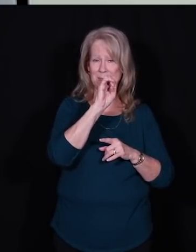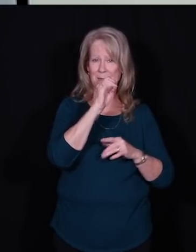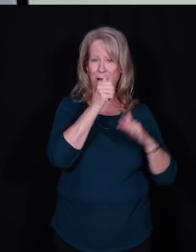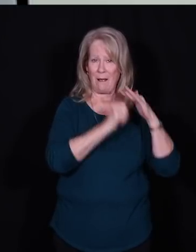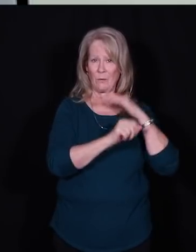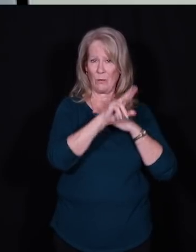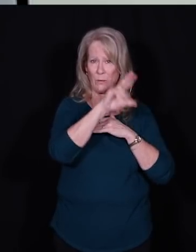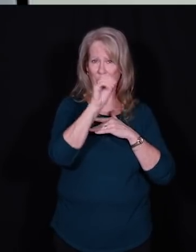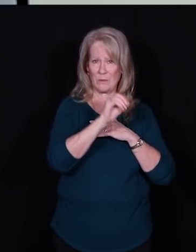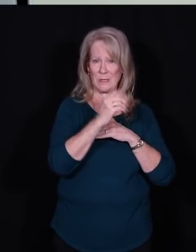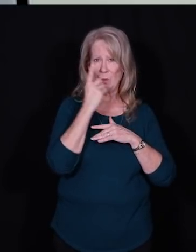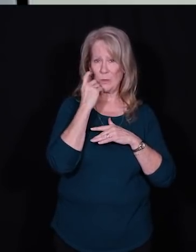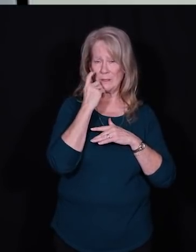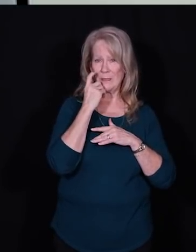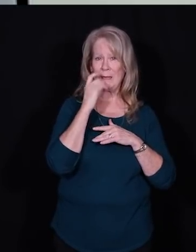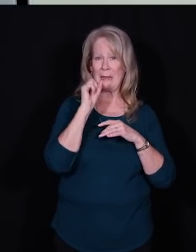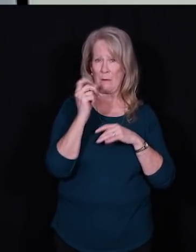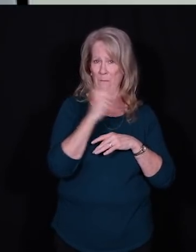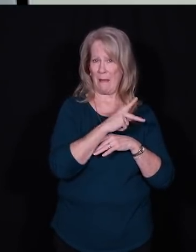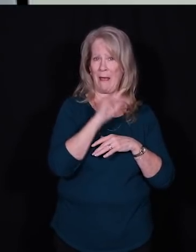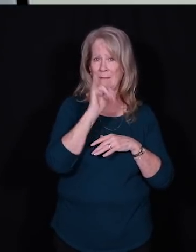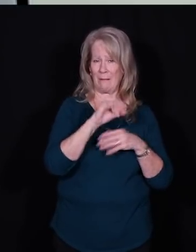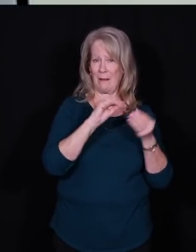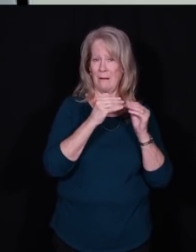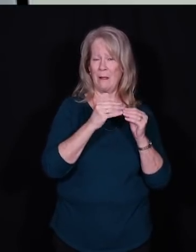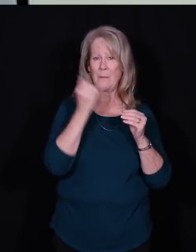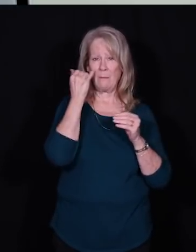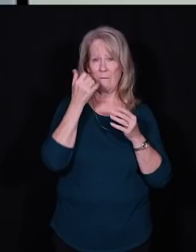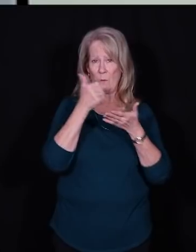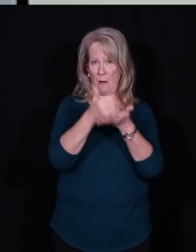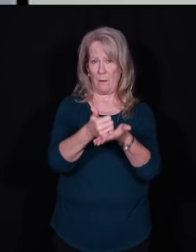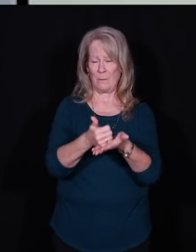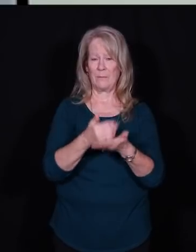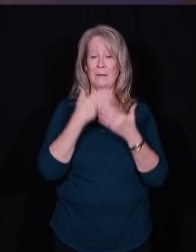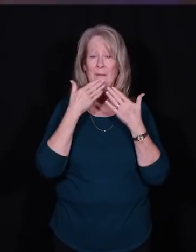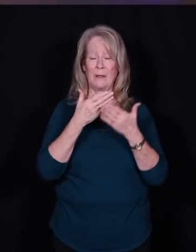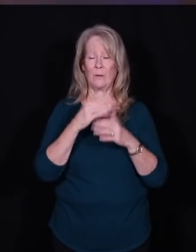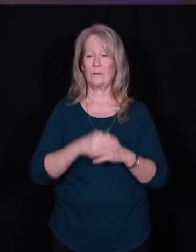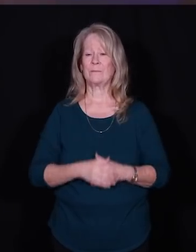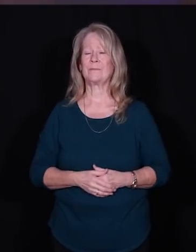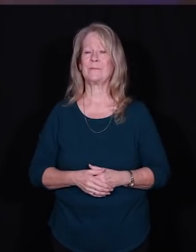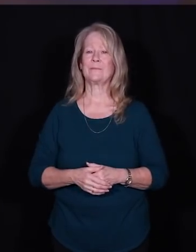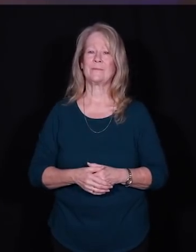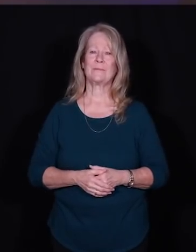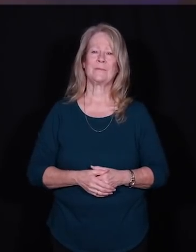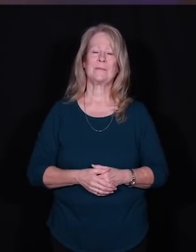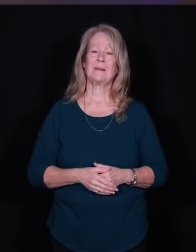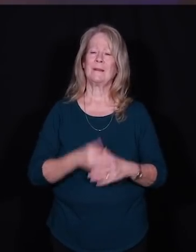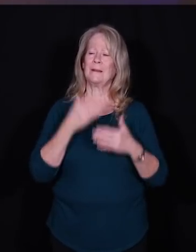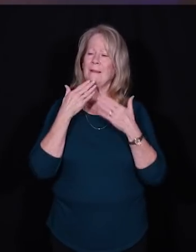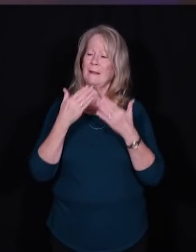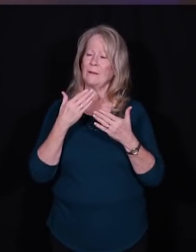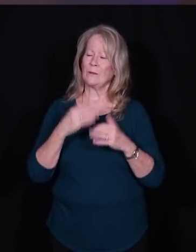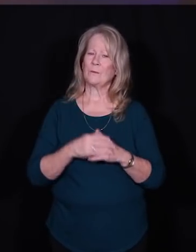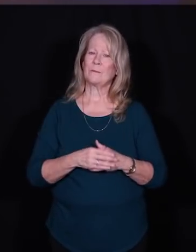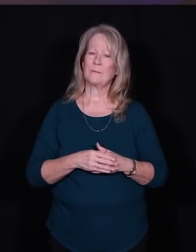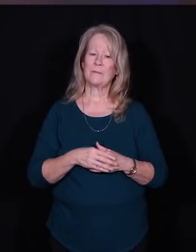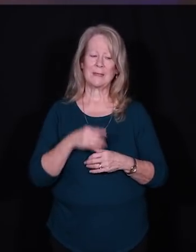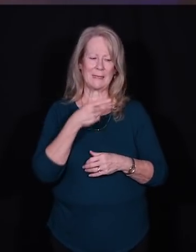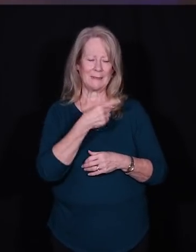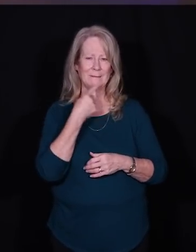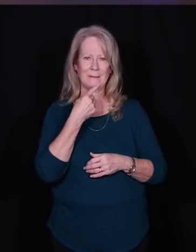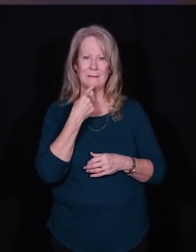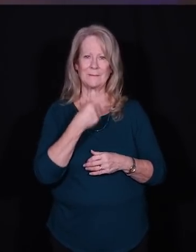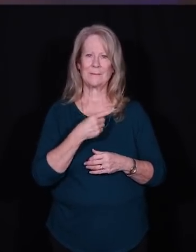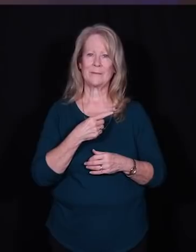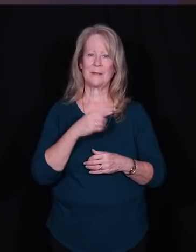months ago, and we can certainly get back there with your help. Thank you. Thank you. As Dr. Cho